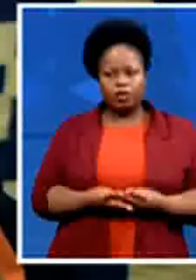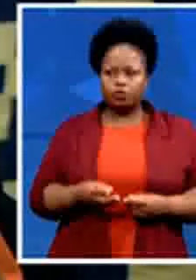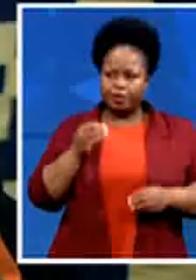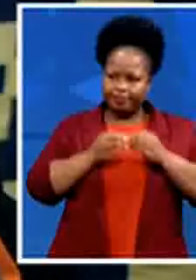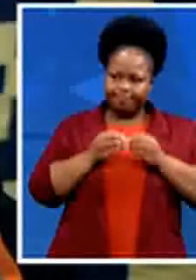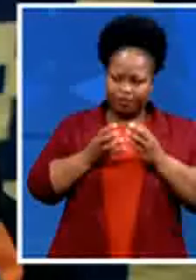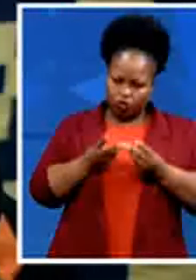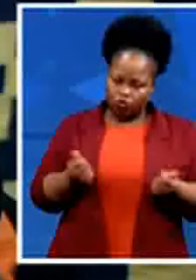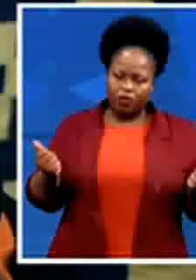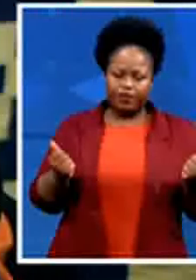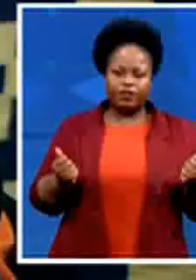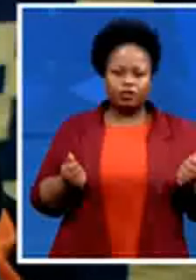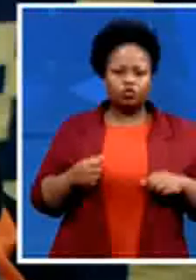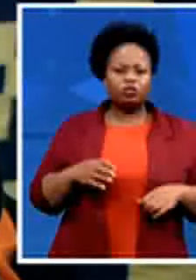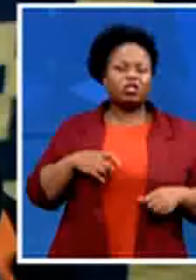infrastructure